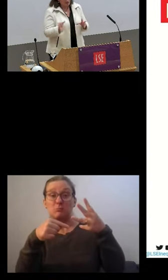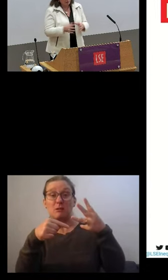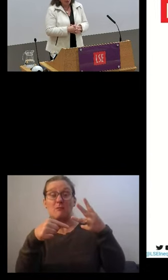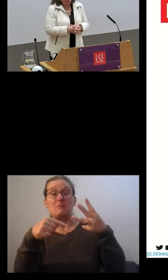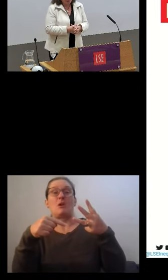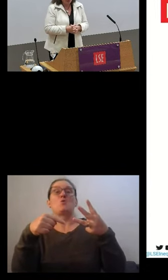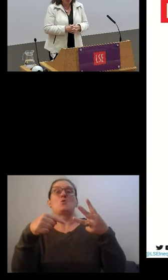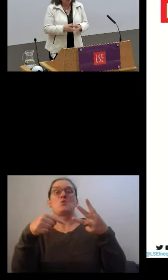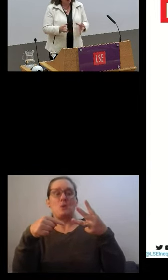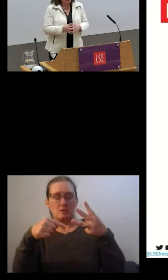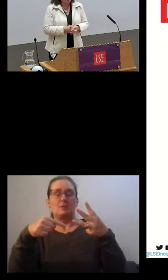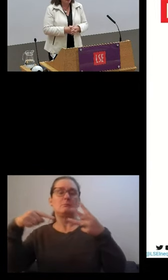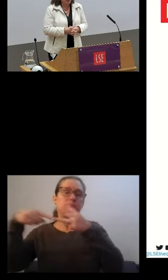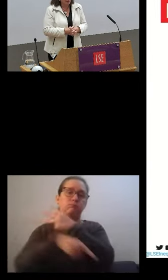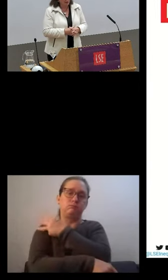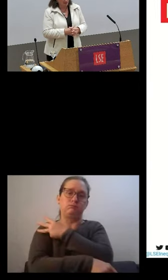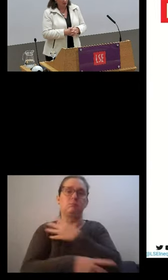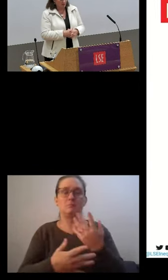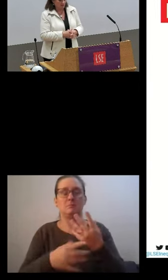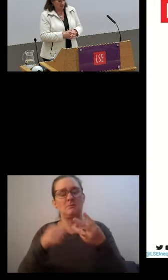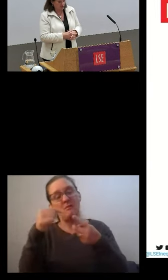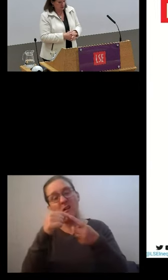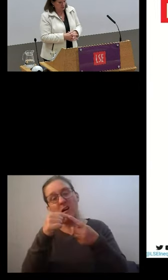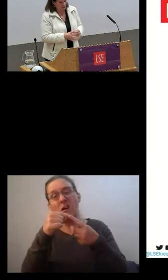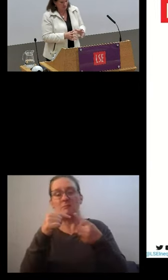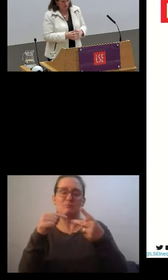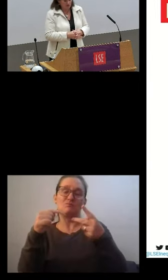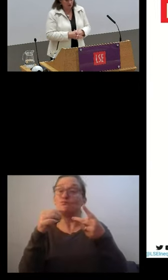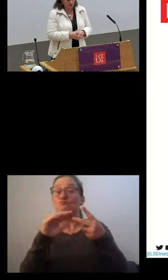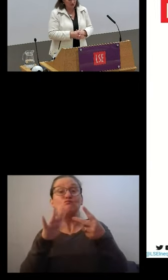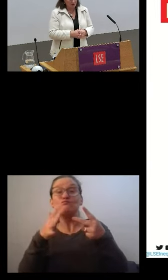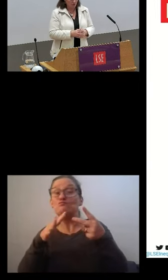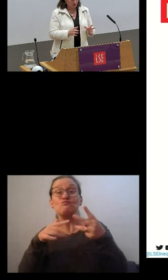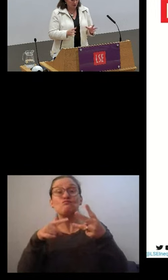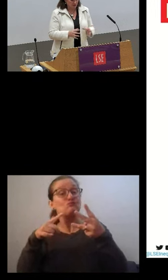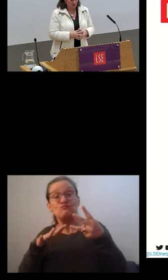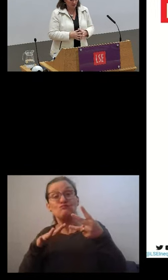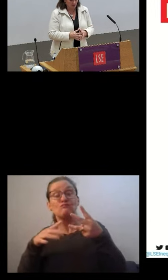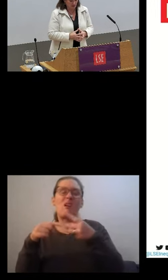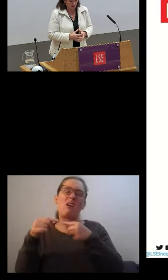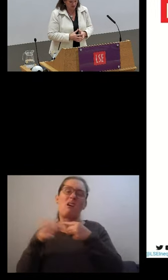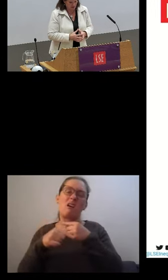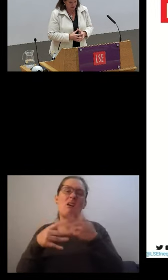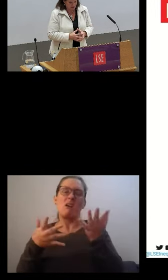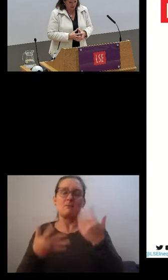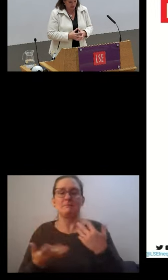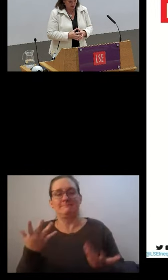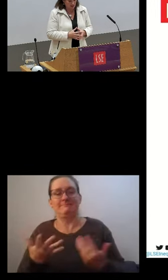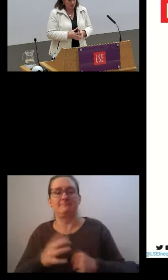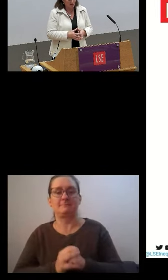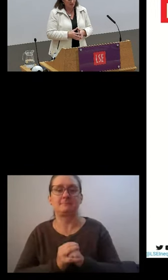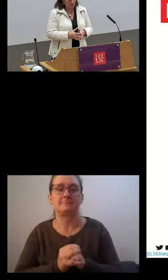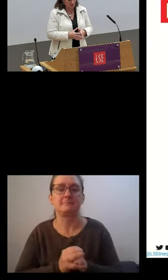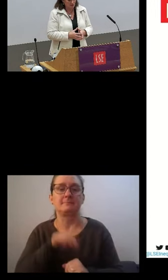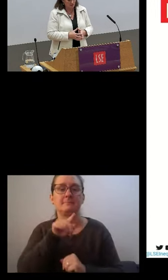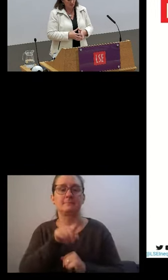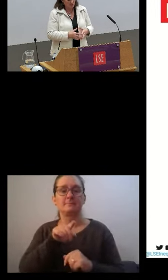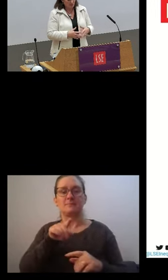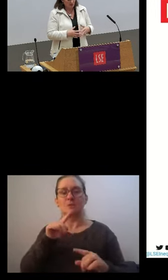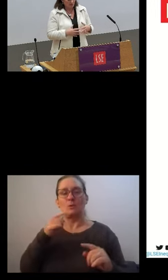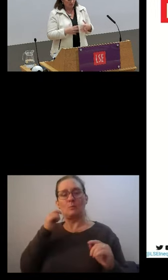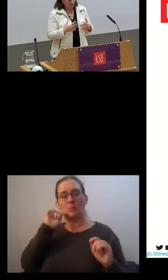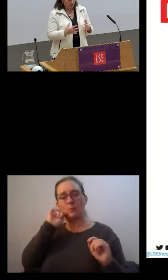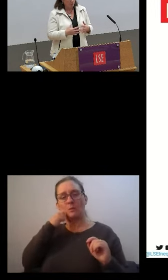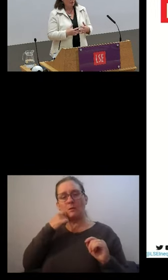The final measure is a multiplication of these two ratios. I won't go into the detail and into the calculation of this measure.